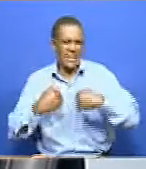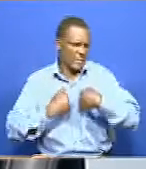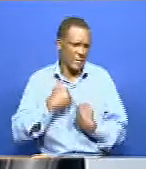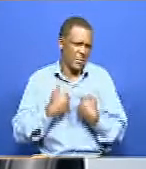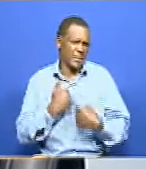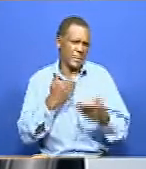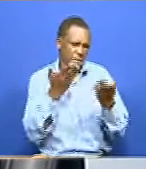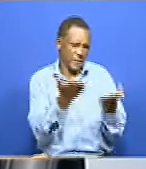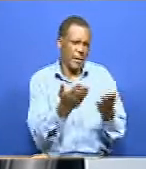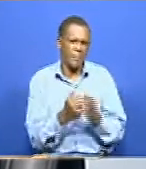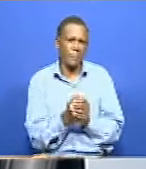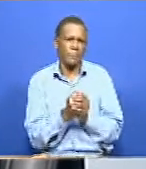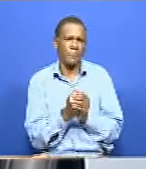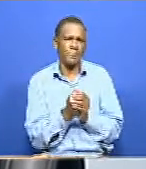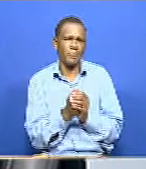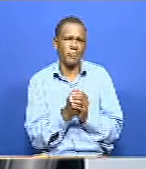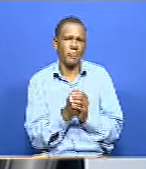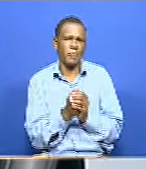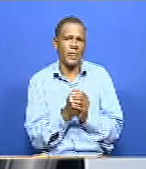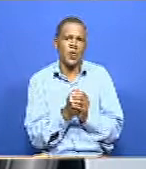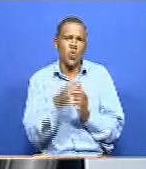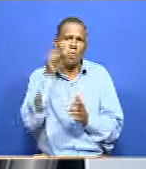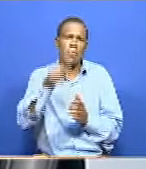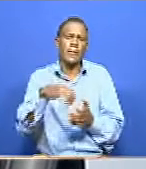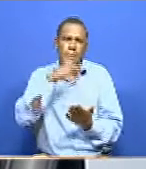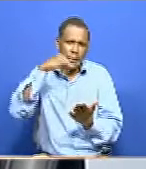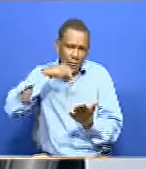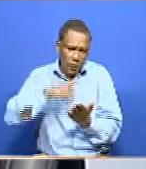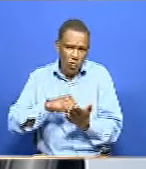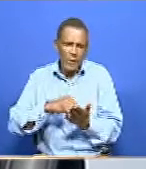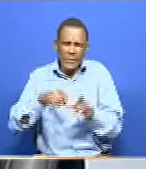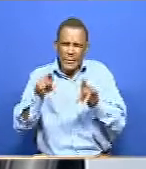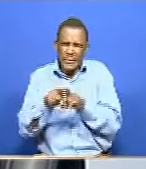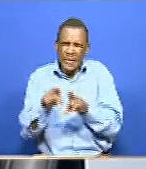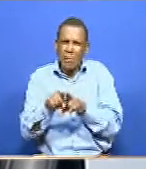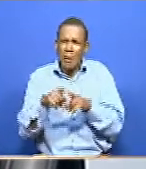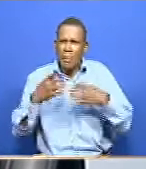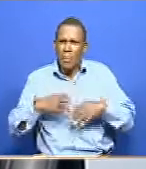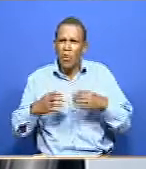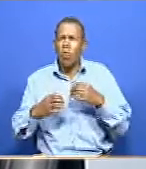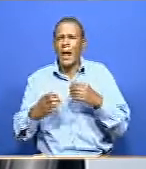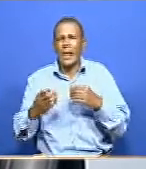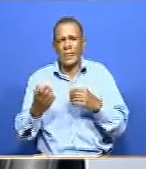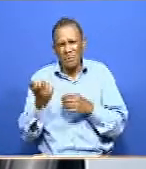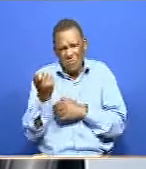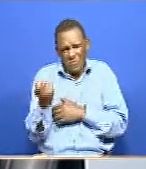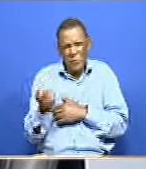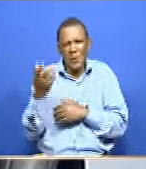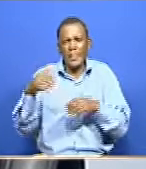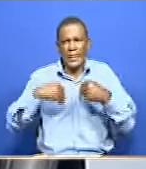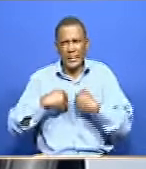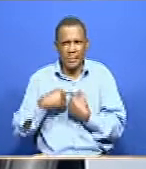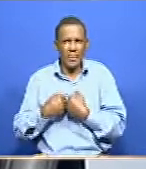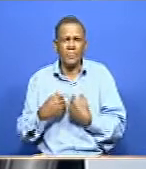And we need again to work and, you know, including even the minority of that disability. Because I think from the data that was released by, you know,